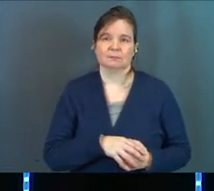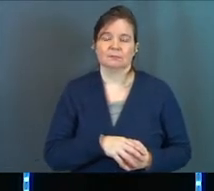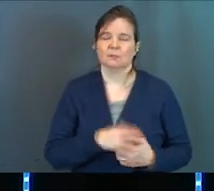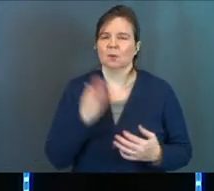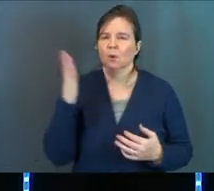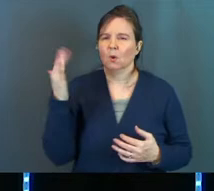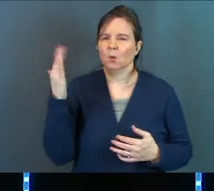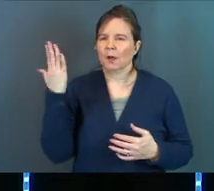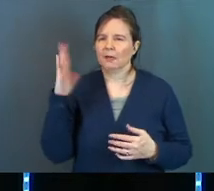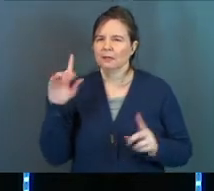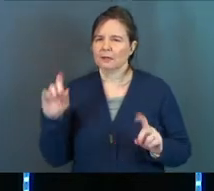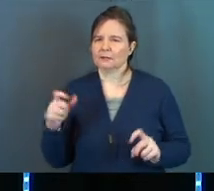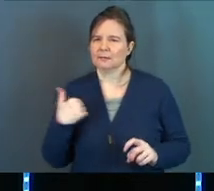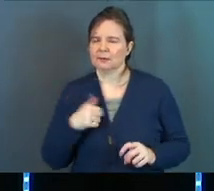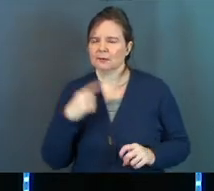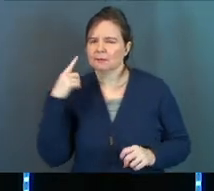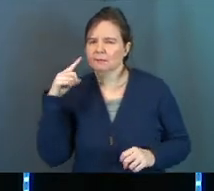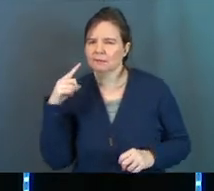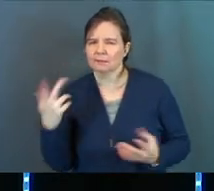So why does God test us?